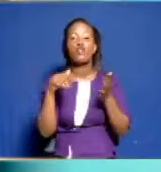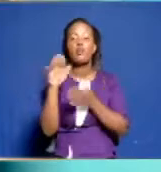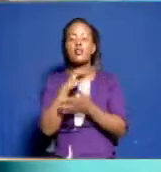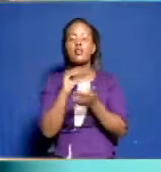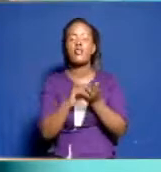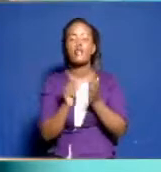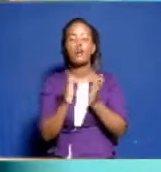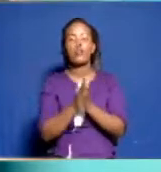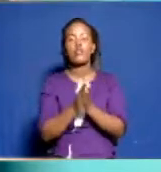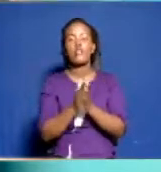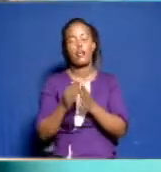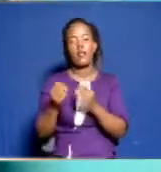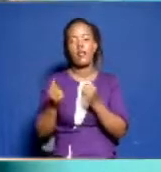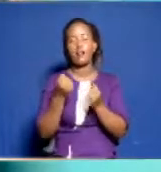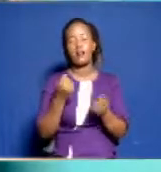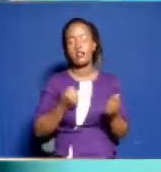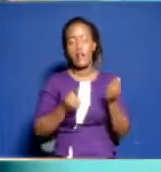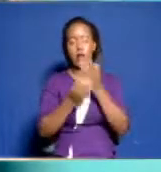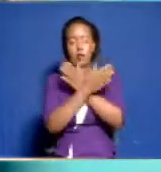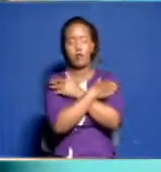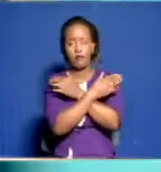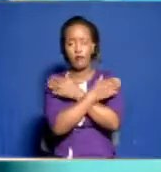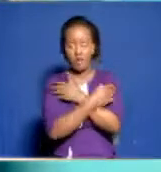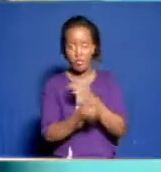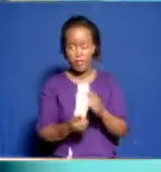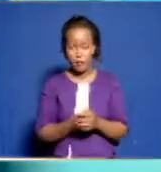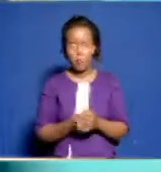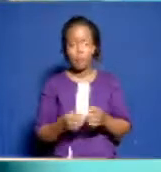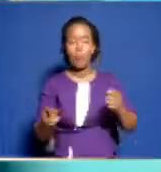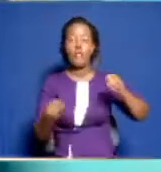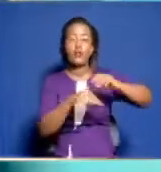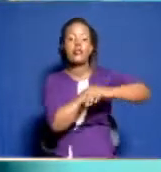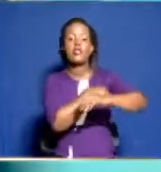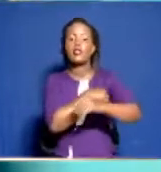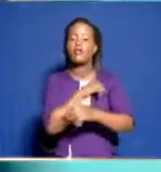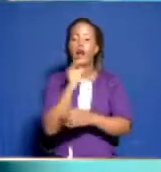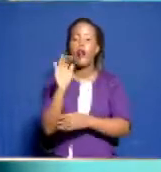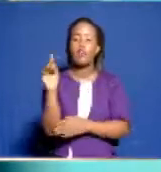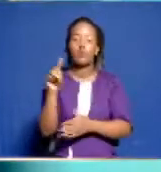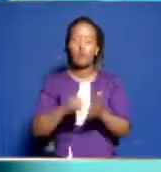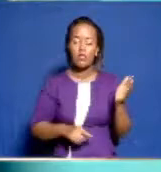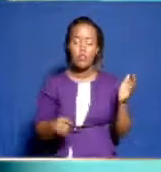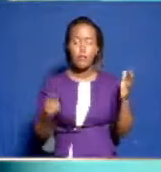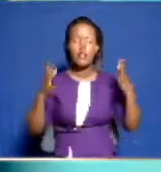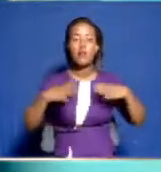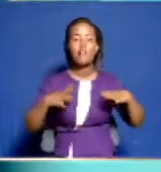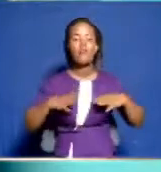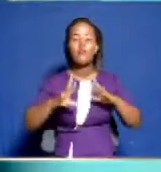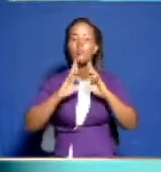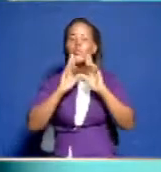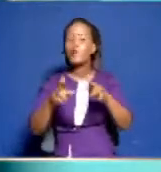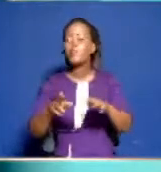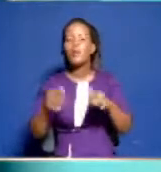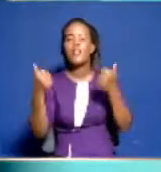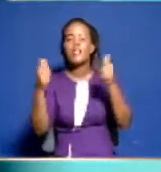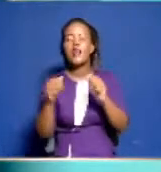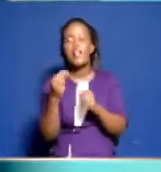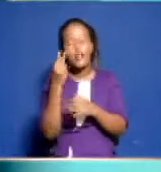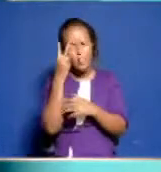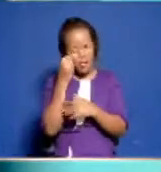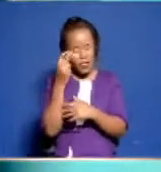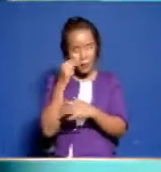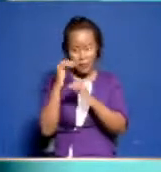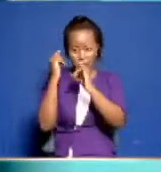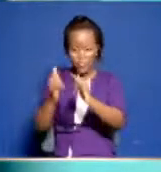his girlfriend. Hayega Area Chief Gerard Morunga urged locals to report any suspicious individuals to curb